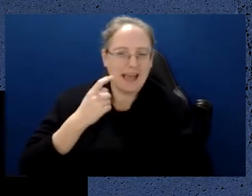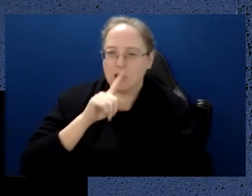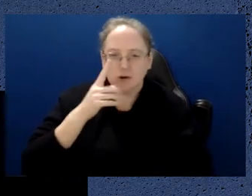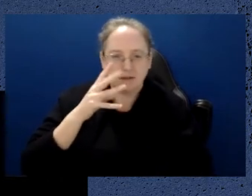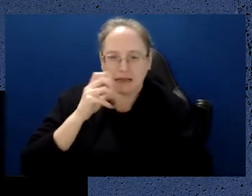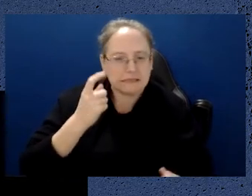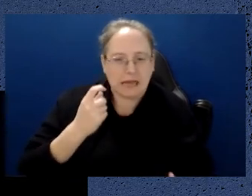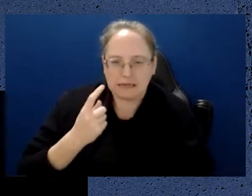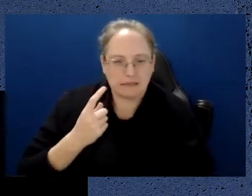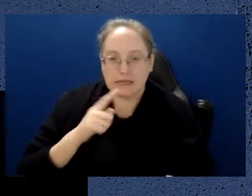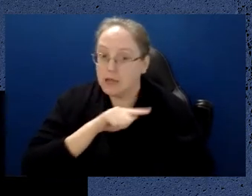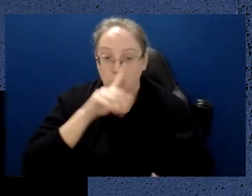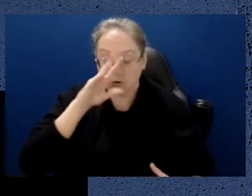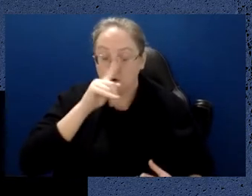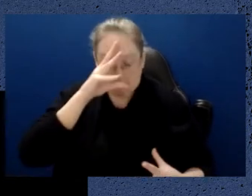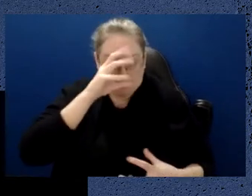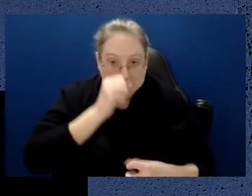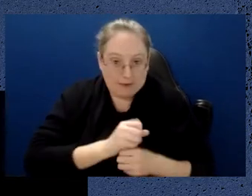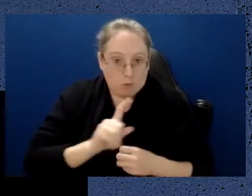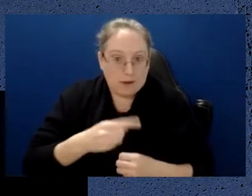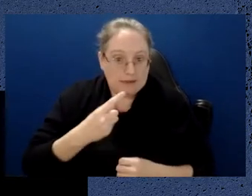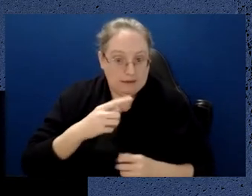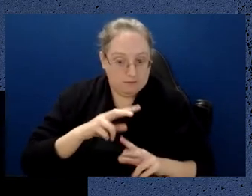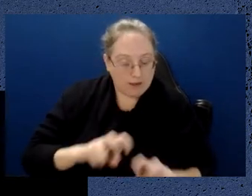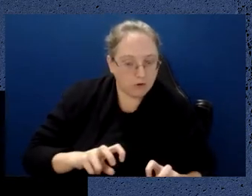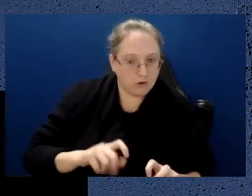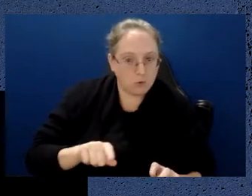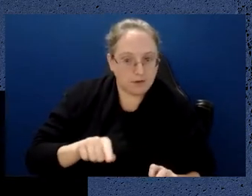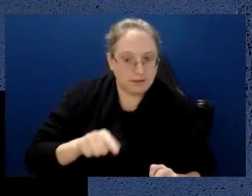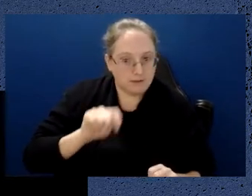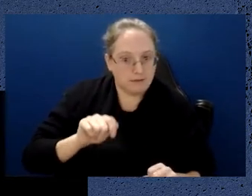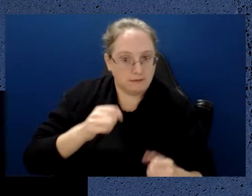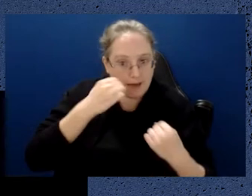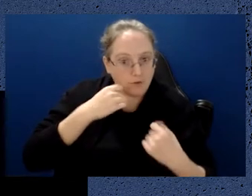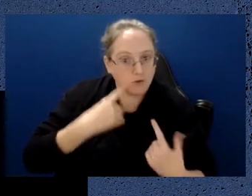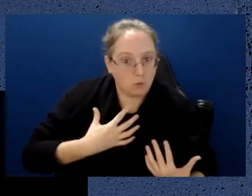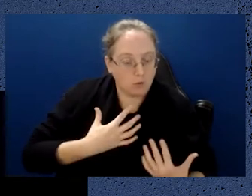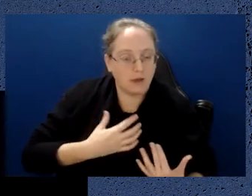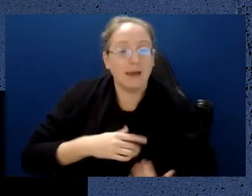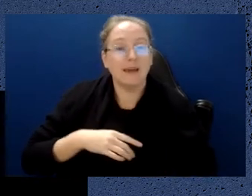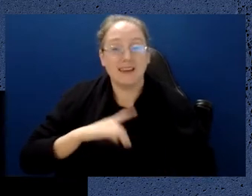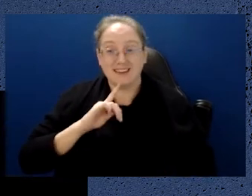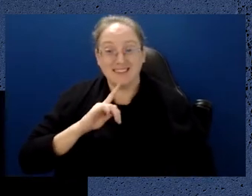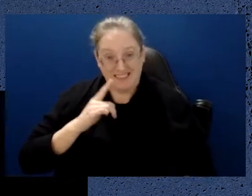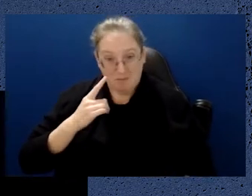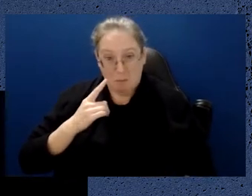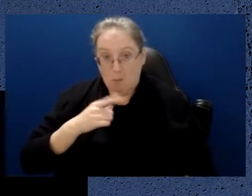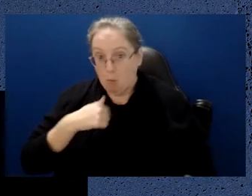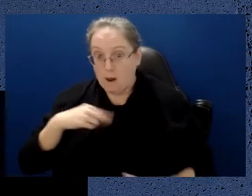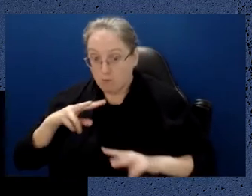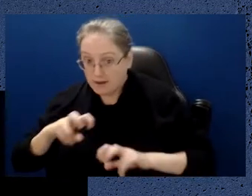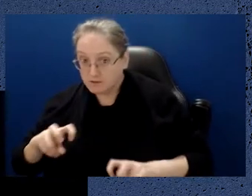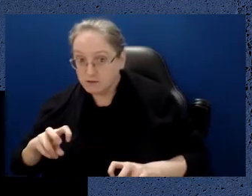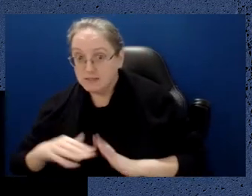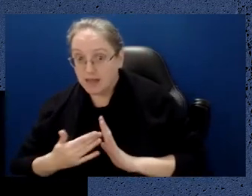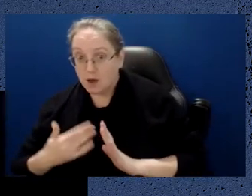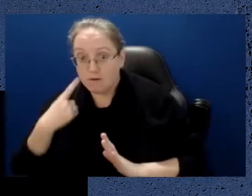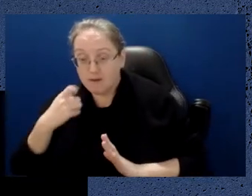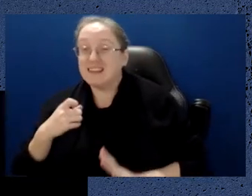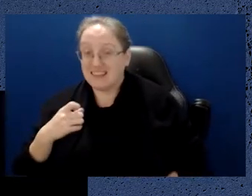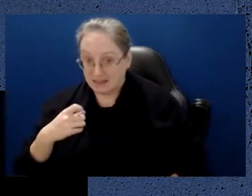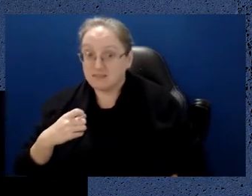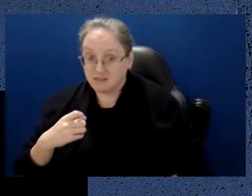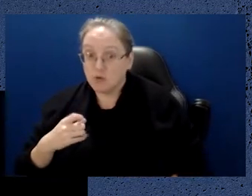them. But indeed, these strange and weird effects are actually true. We've been able to verify these things